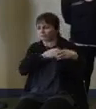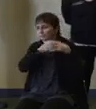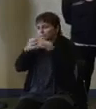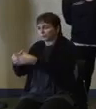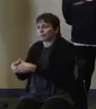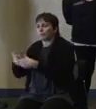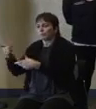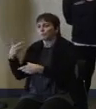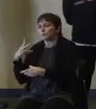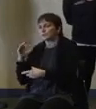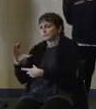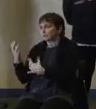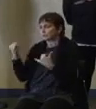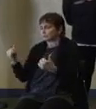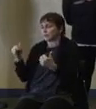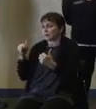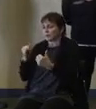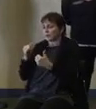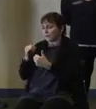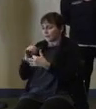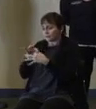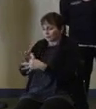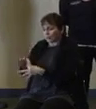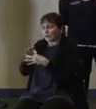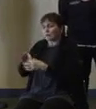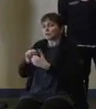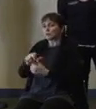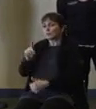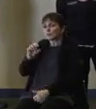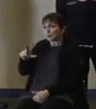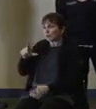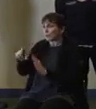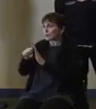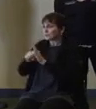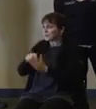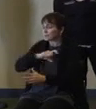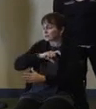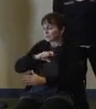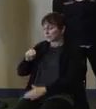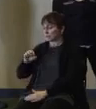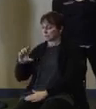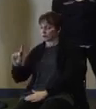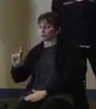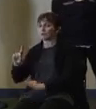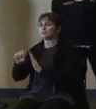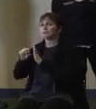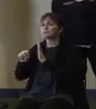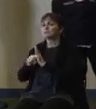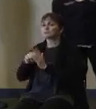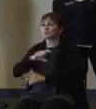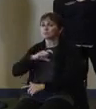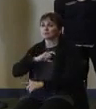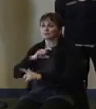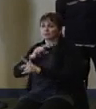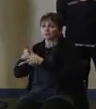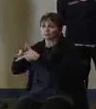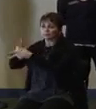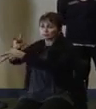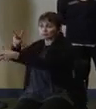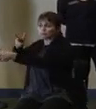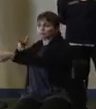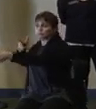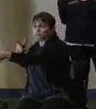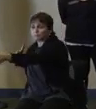coordination with the Delaware State Police and the Maryland State Police. I know elected officials, they say it's lying in state.